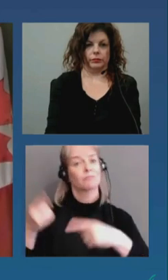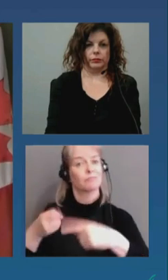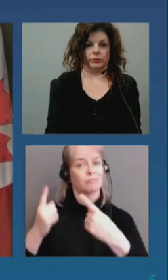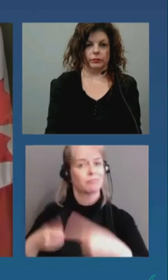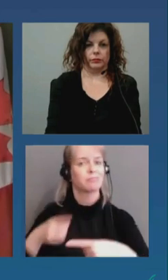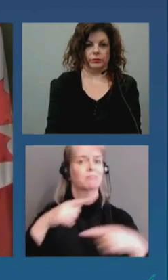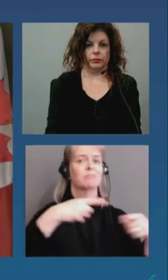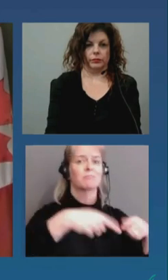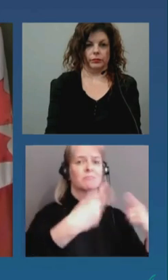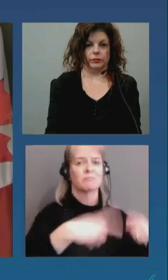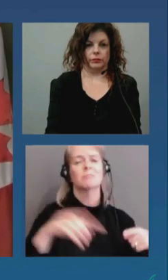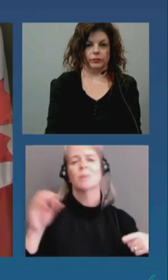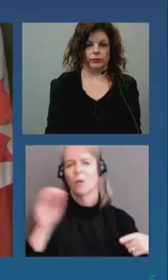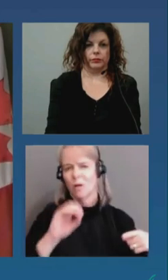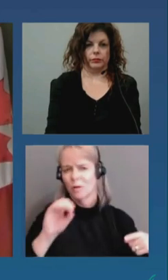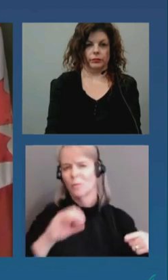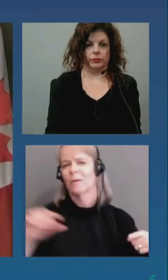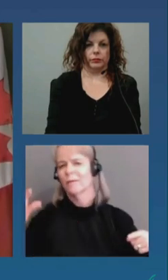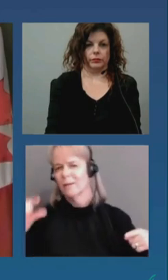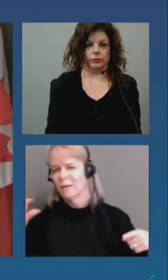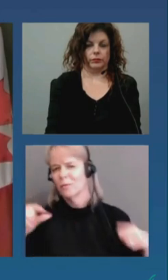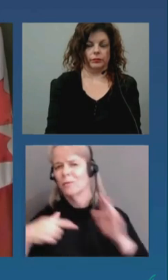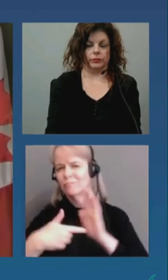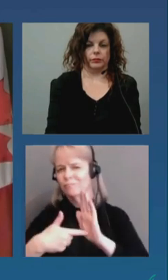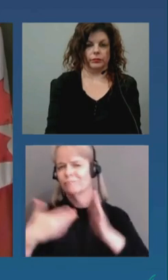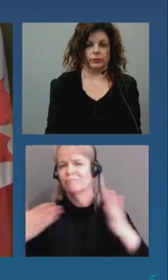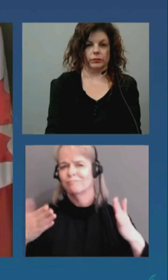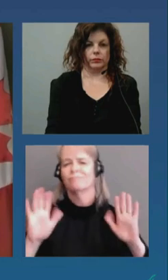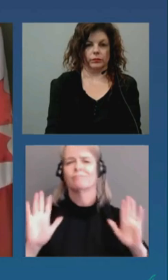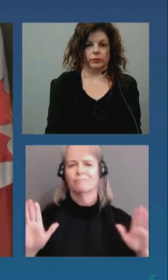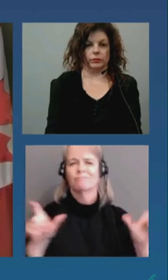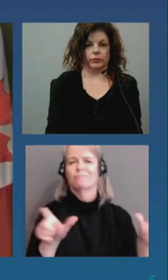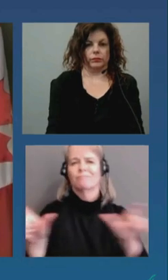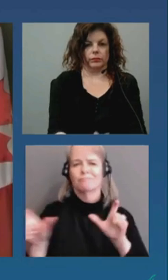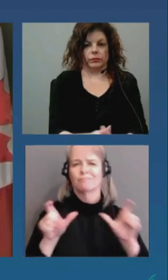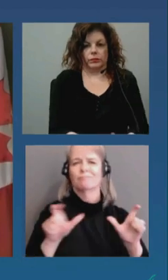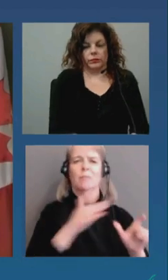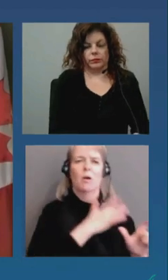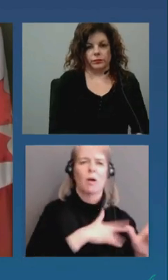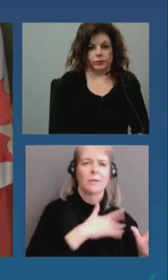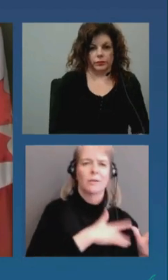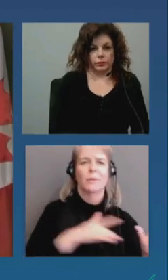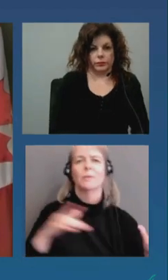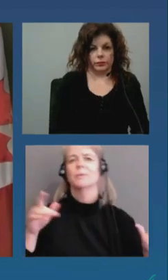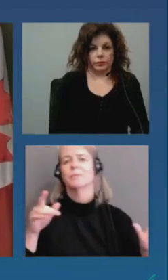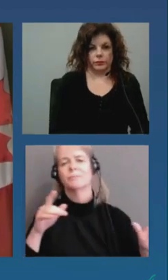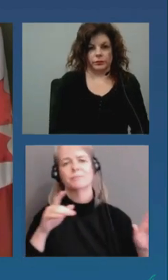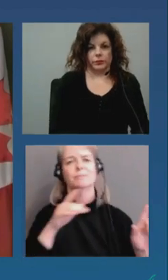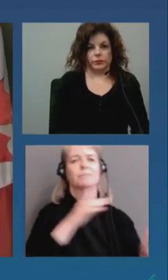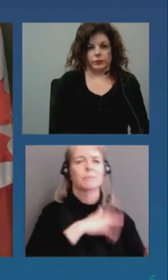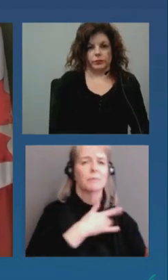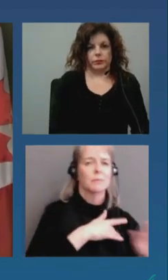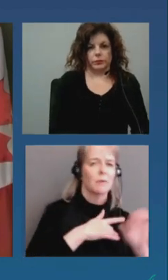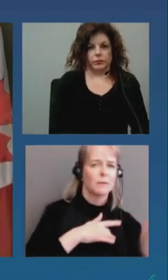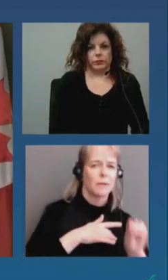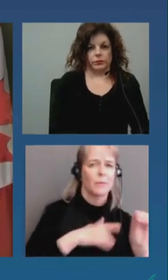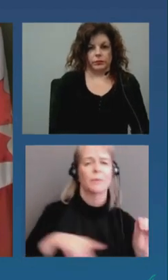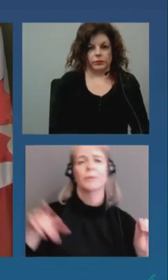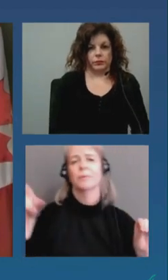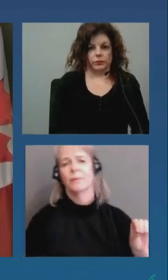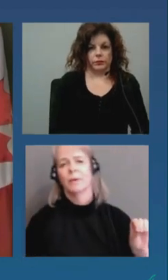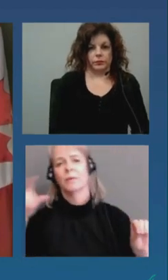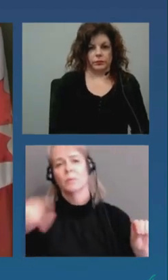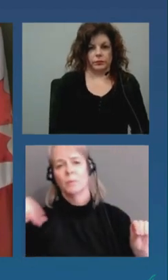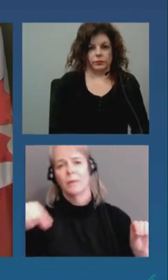bylaw and regulatory service officers were out over the weekend doing proactive enforcement of businesses